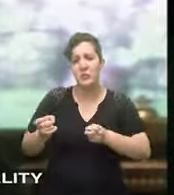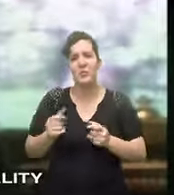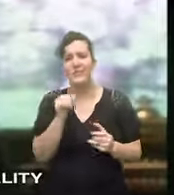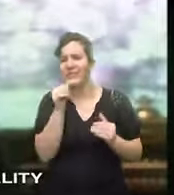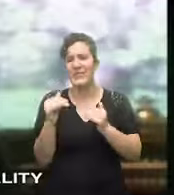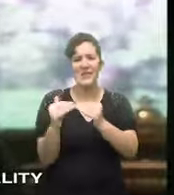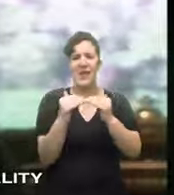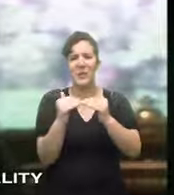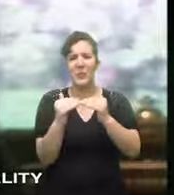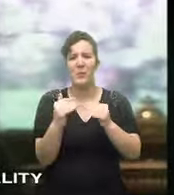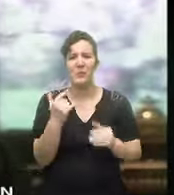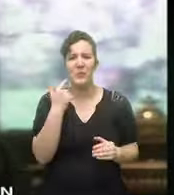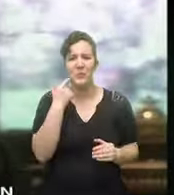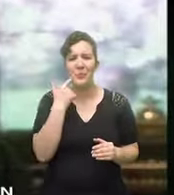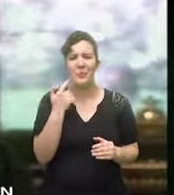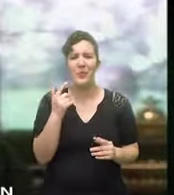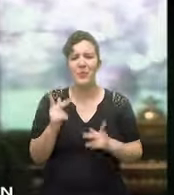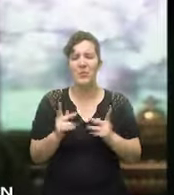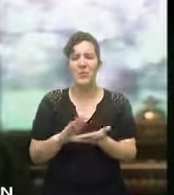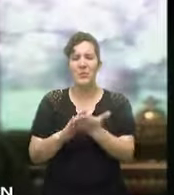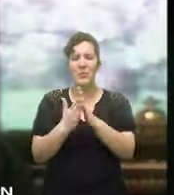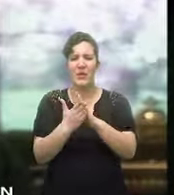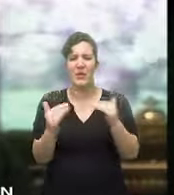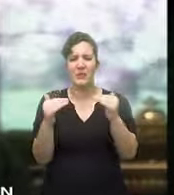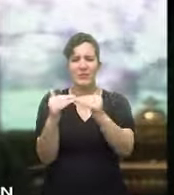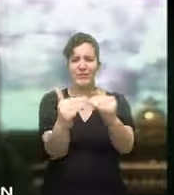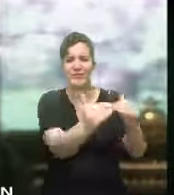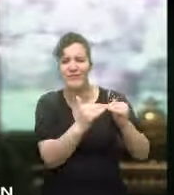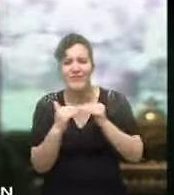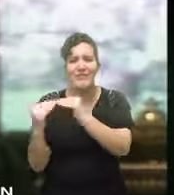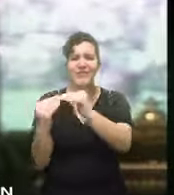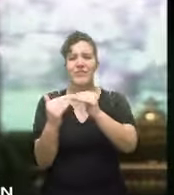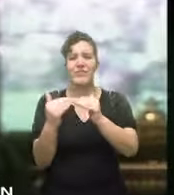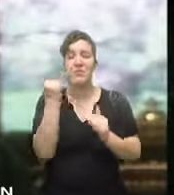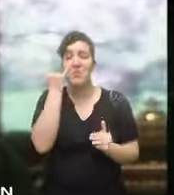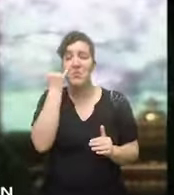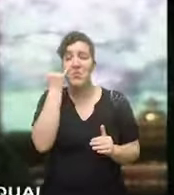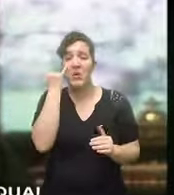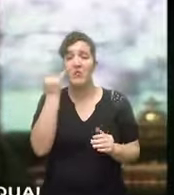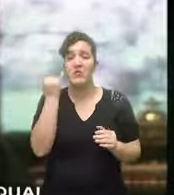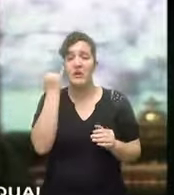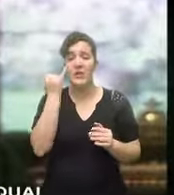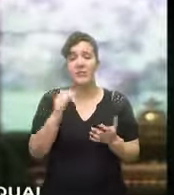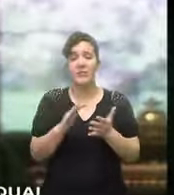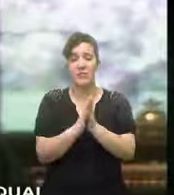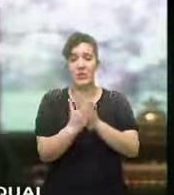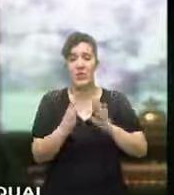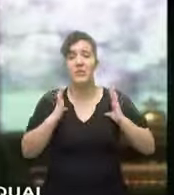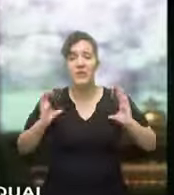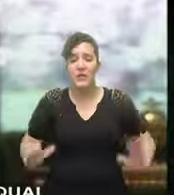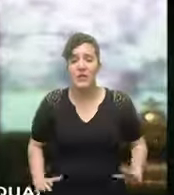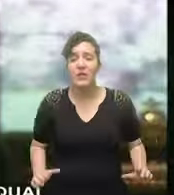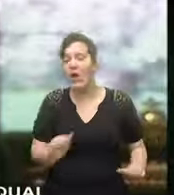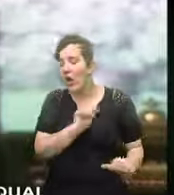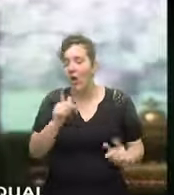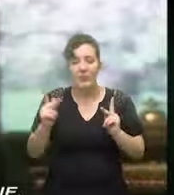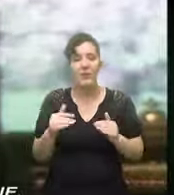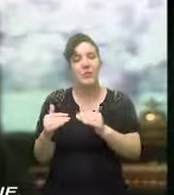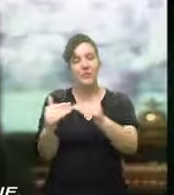inequality pervading everywhere and I think when you become a citizen you're saying everyone is equal